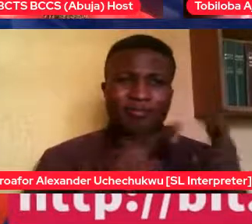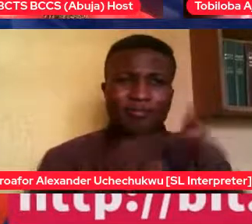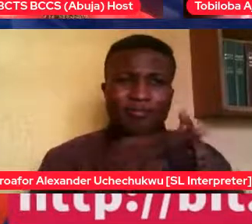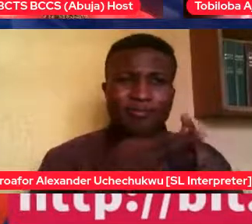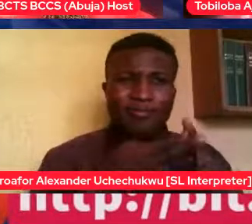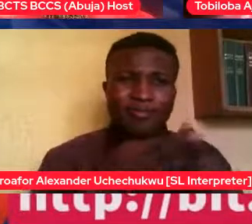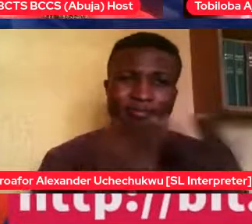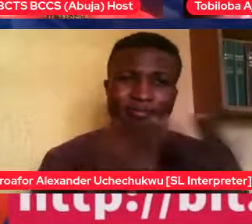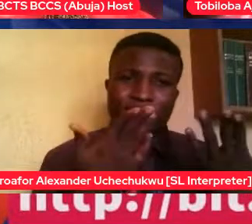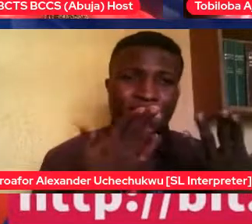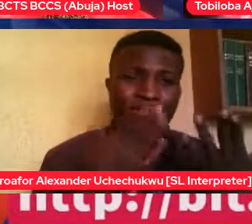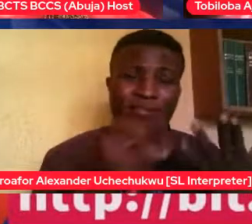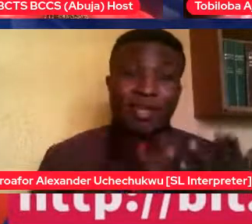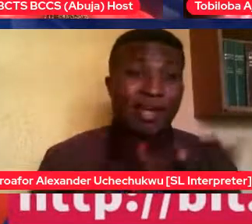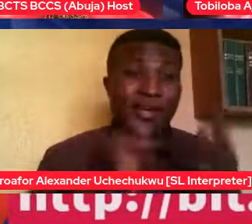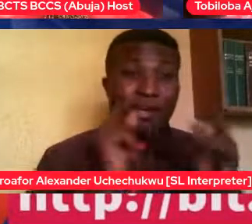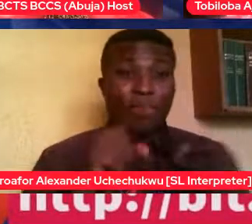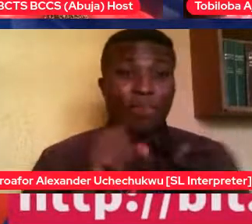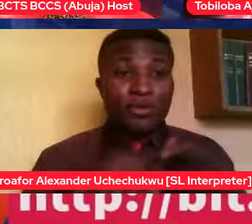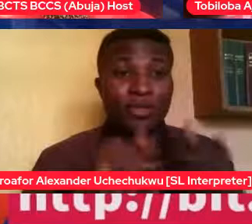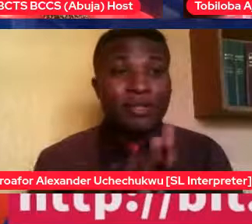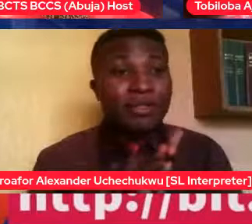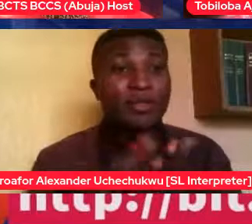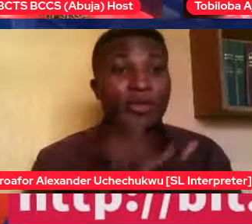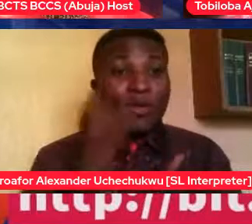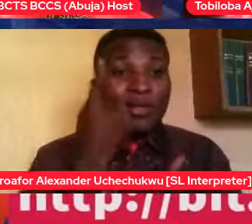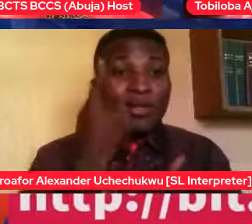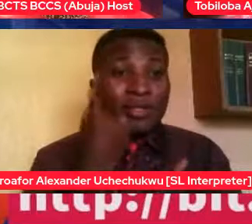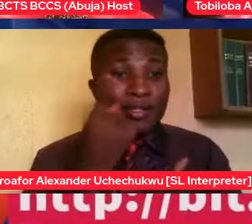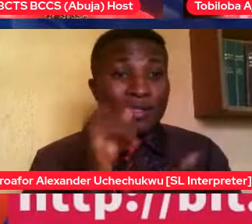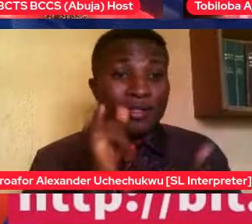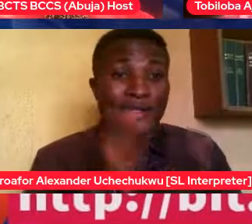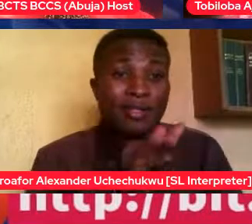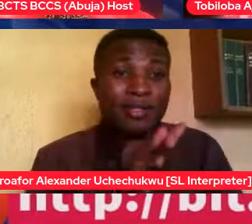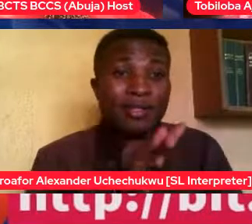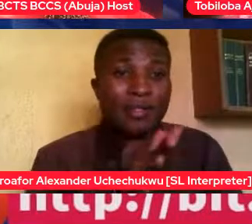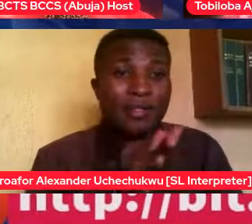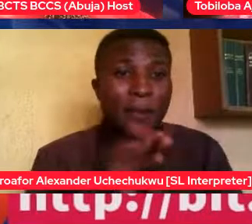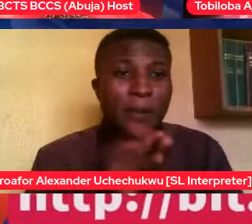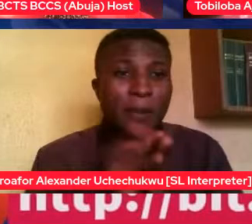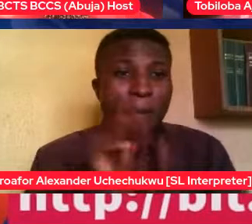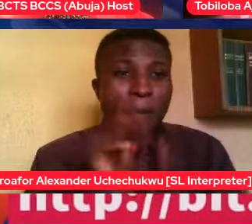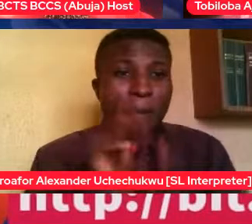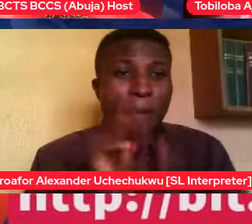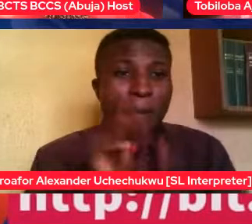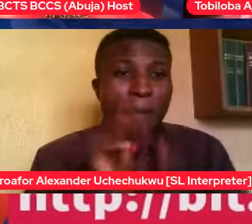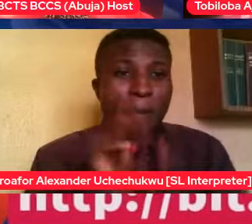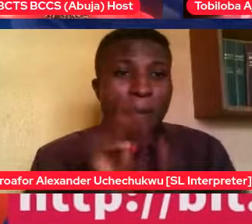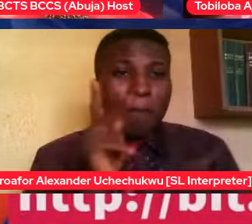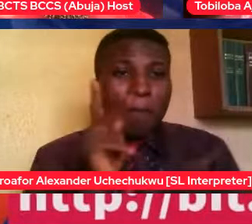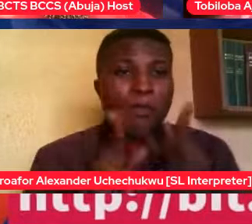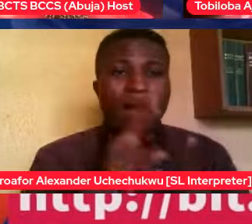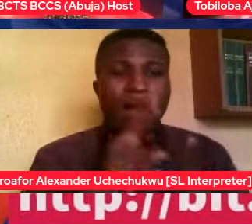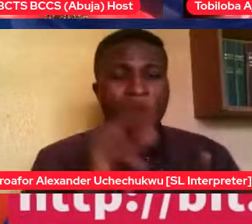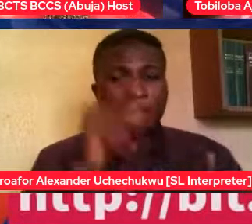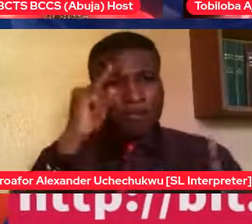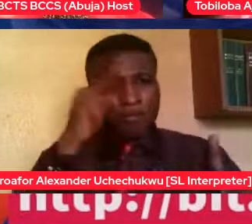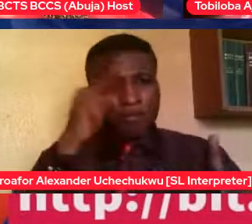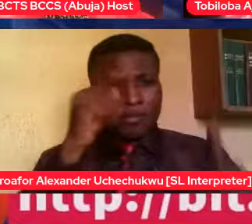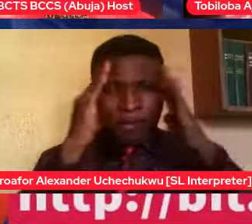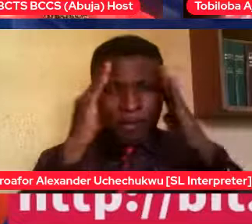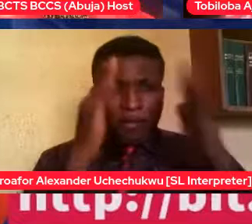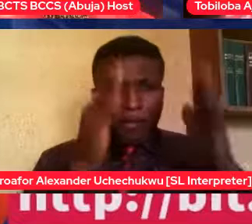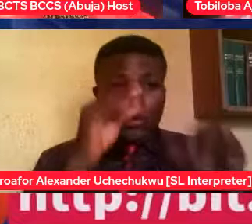that, I mean, people are so focused on the impairments that they forget about the person, the person who